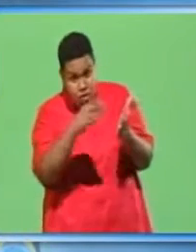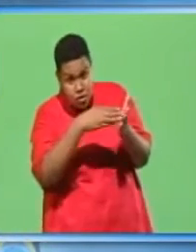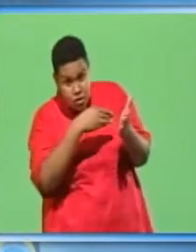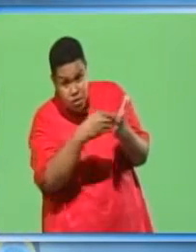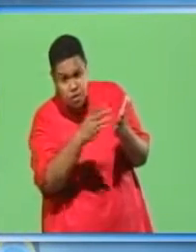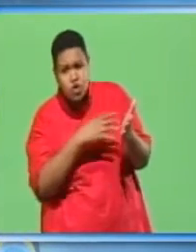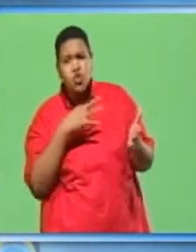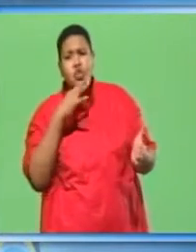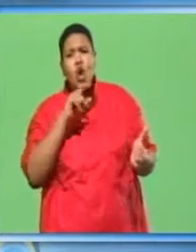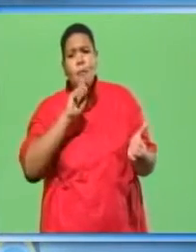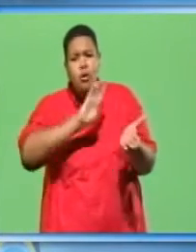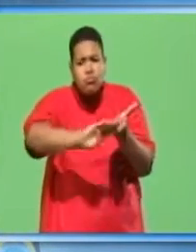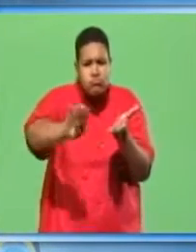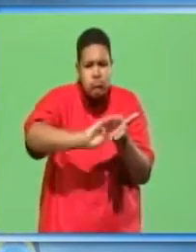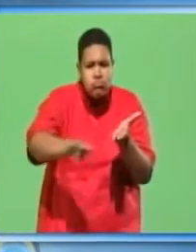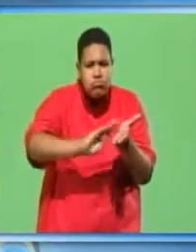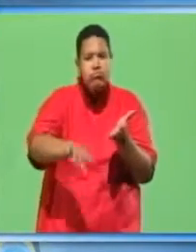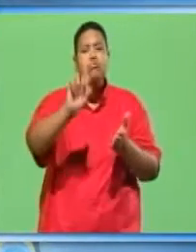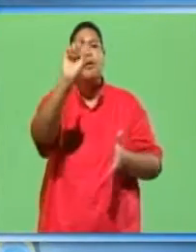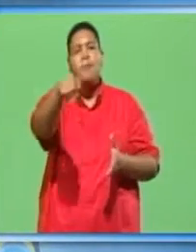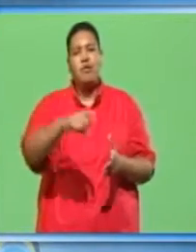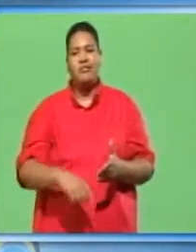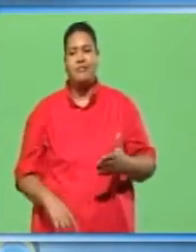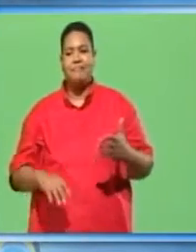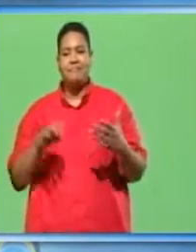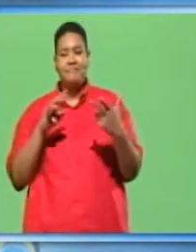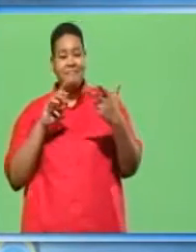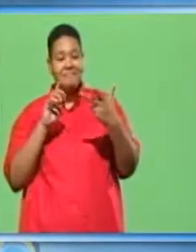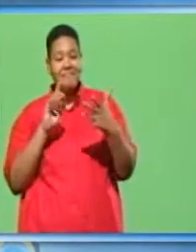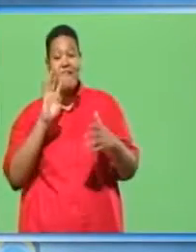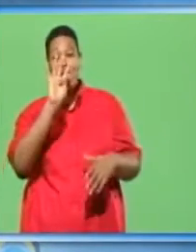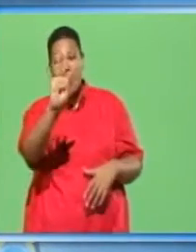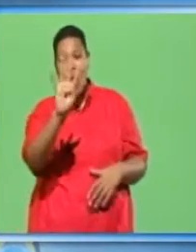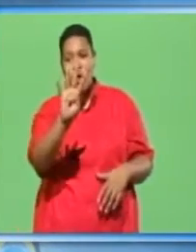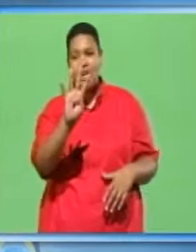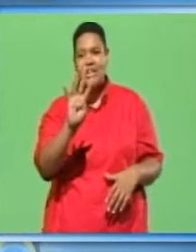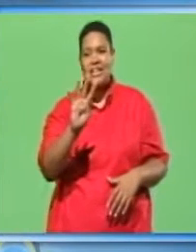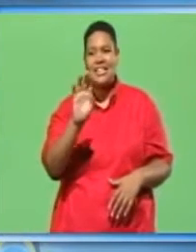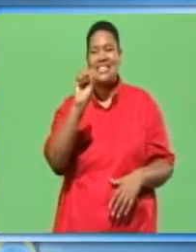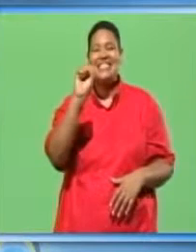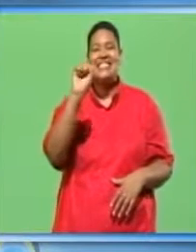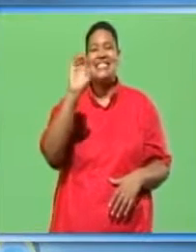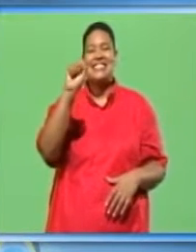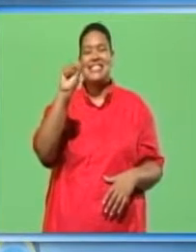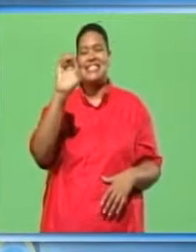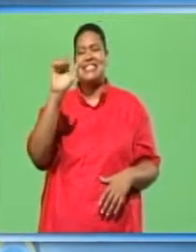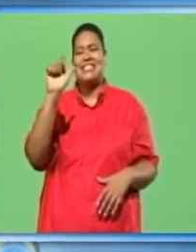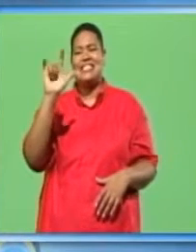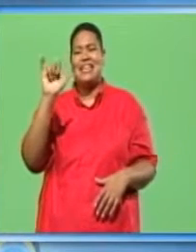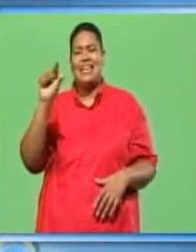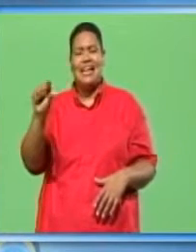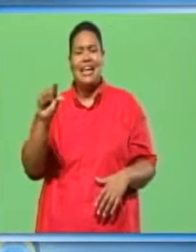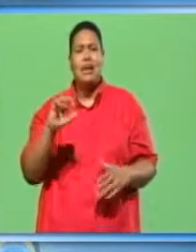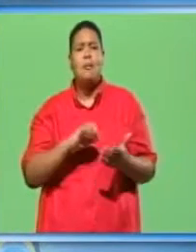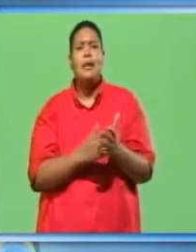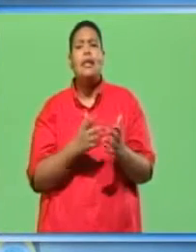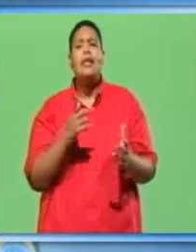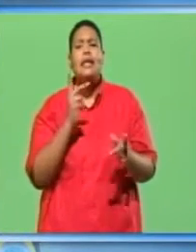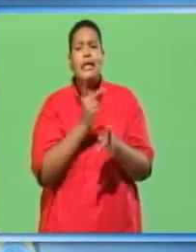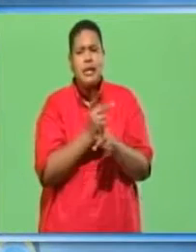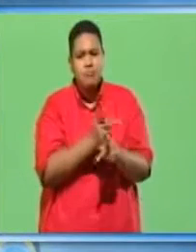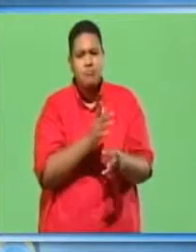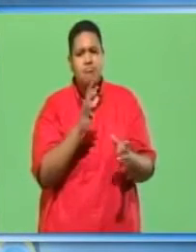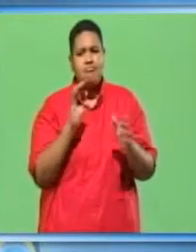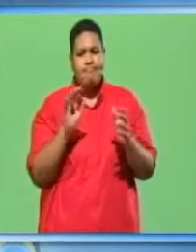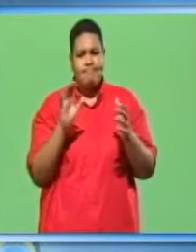must be taken off the surface. 4. Sealing. Sealing is done to seal the stain and thus prevent it from bleeding into the